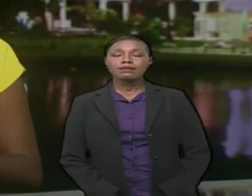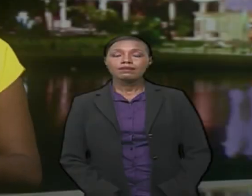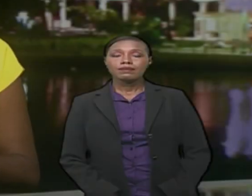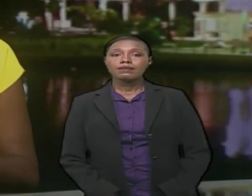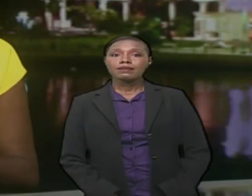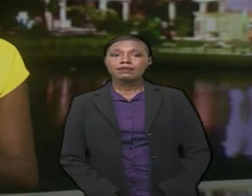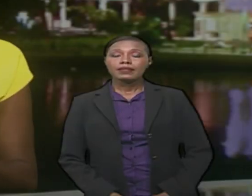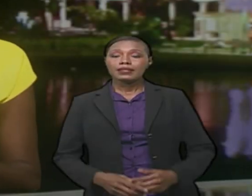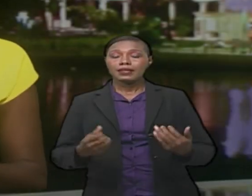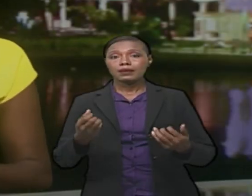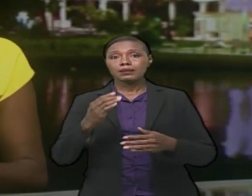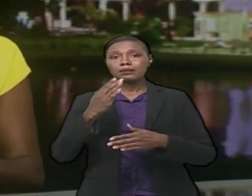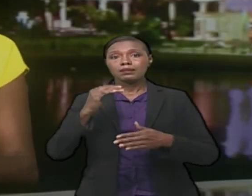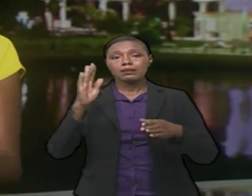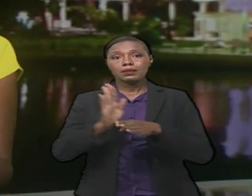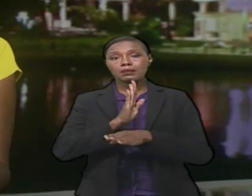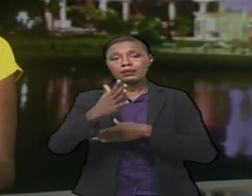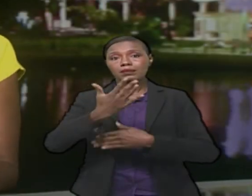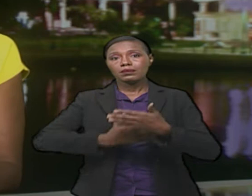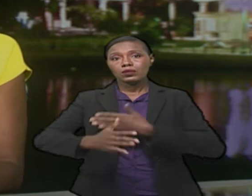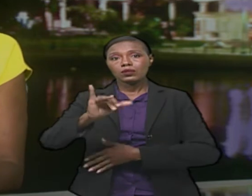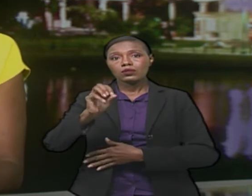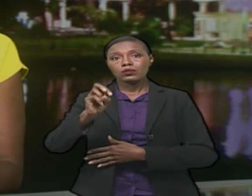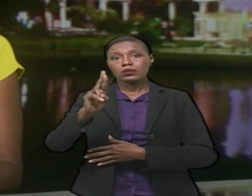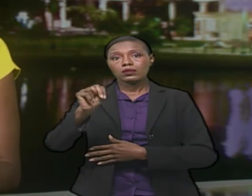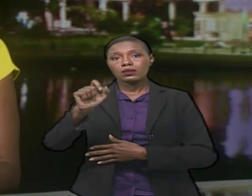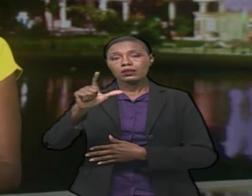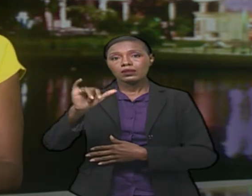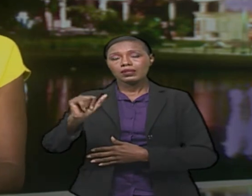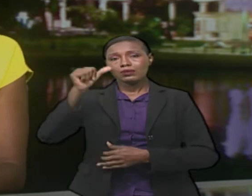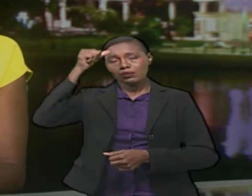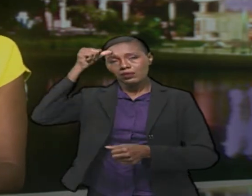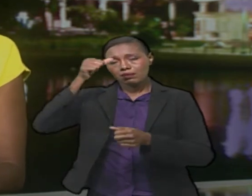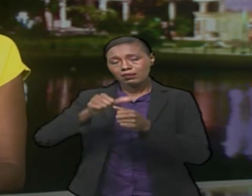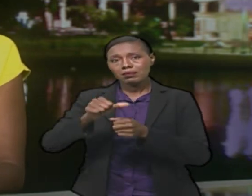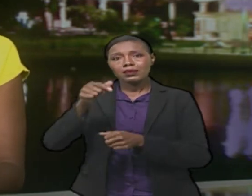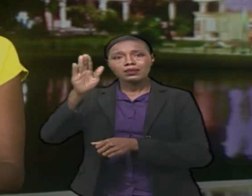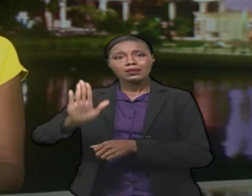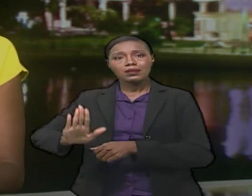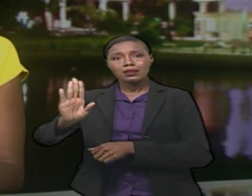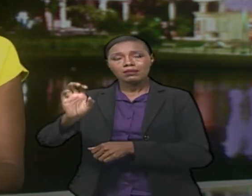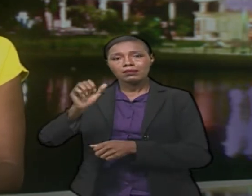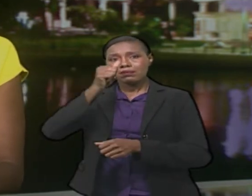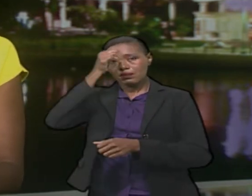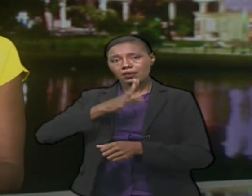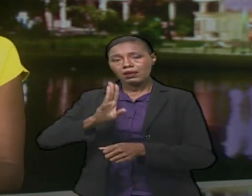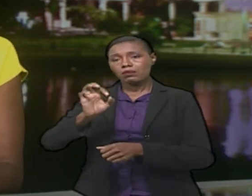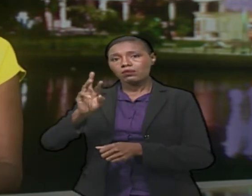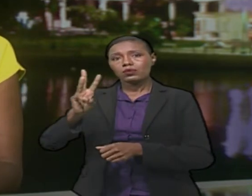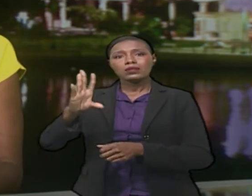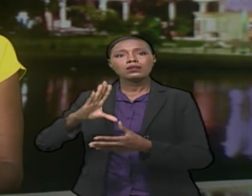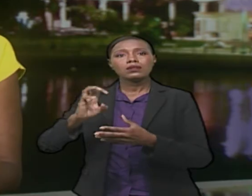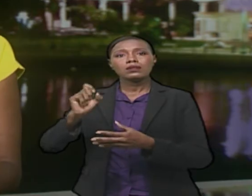And the Barbados Association of Journalists has remembered Mr. Brewster as one whose work was defined by a craftiness with